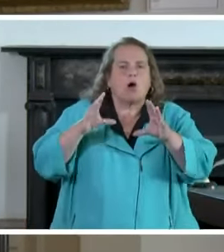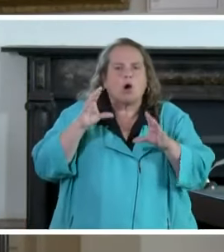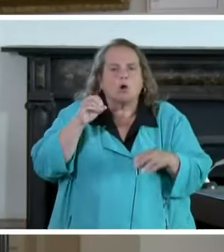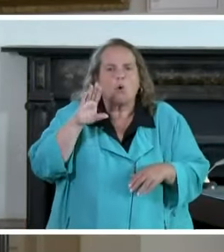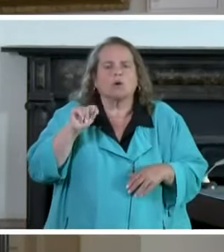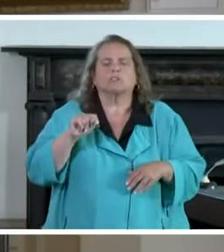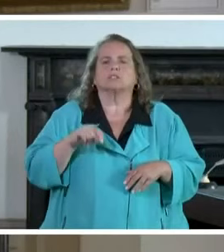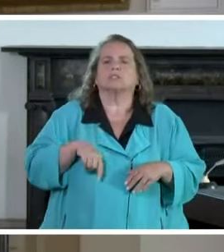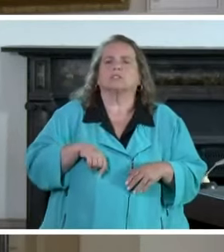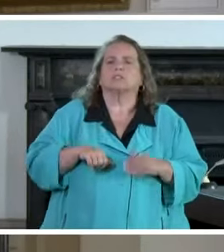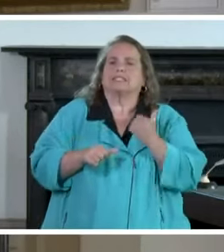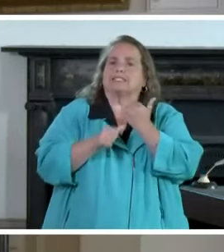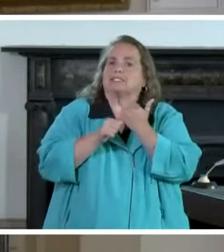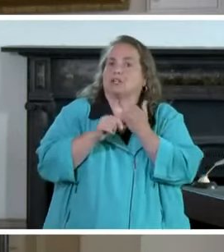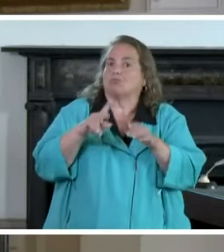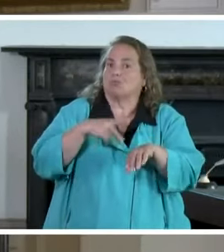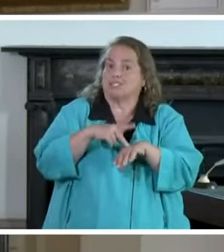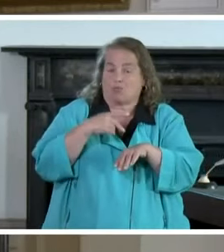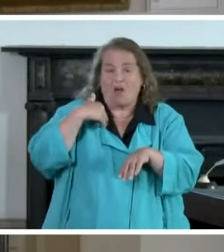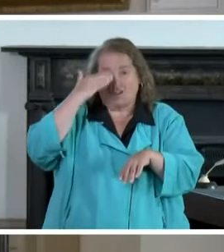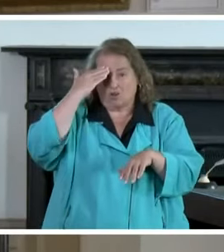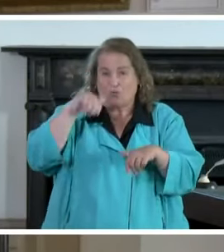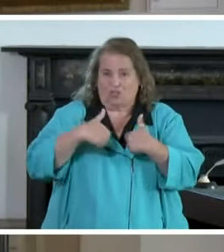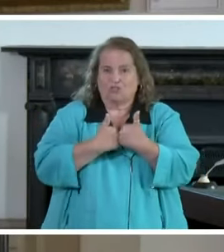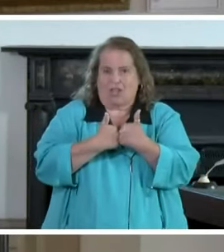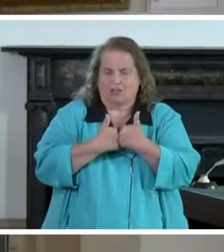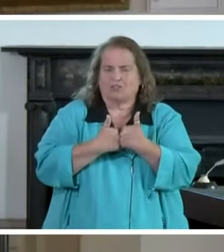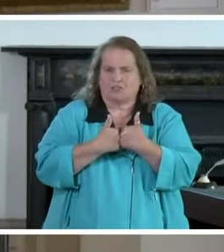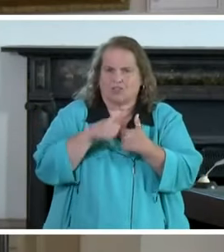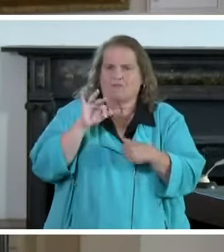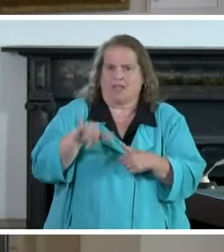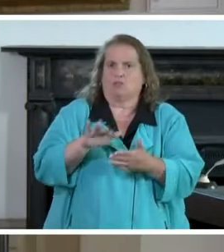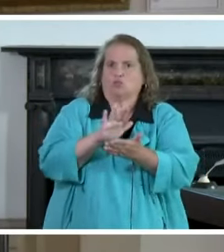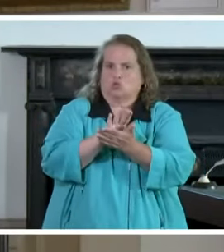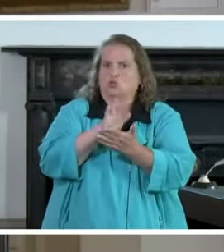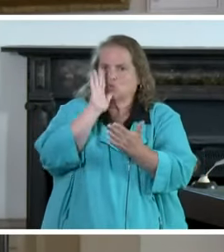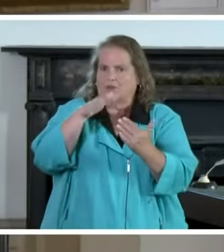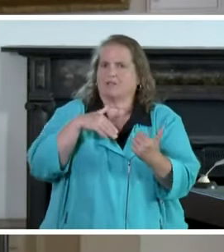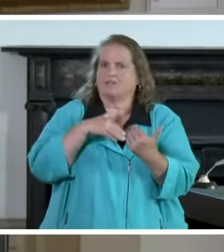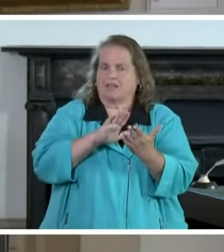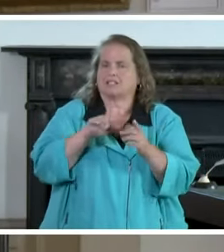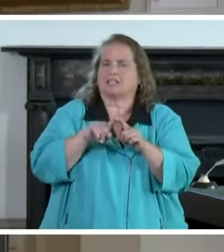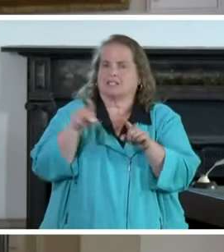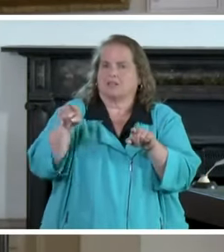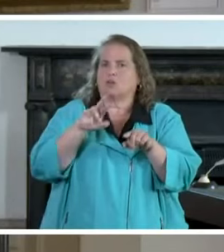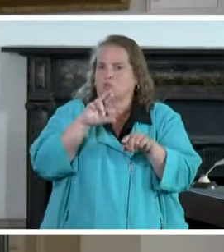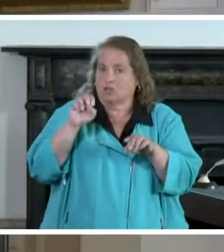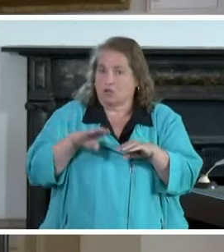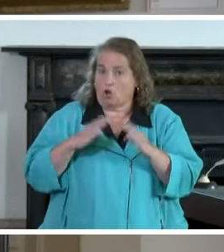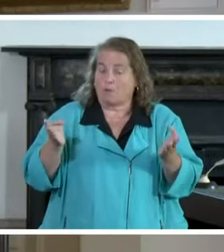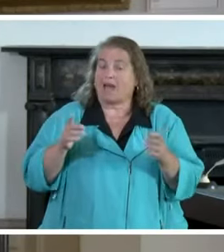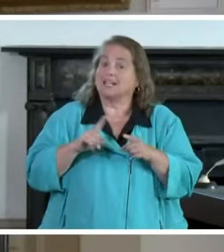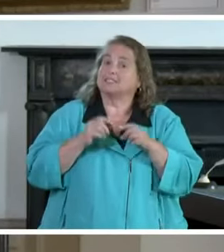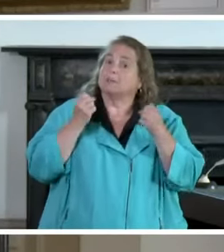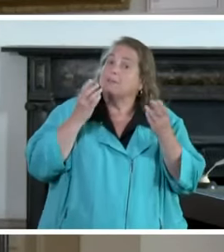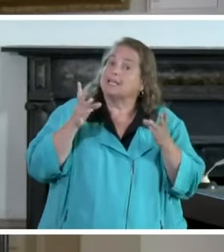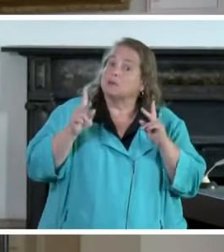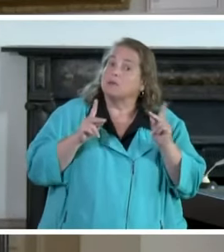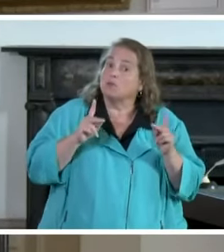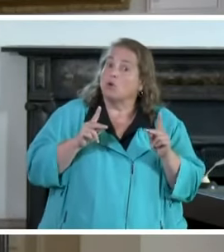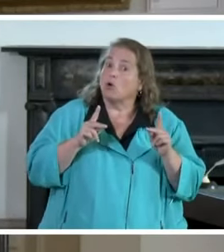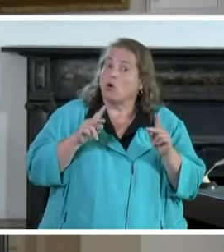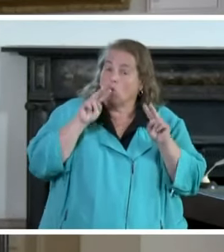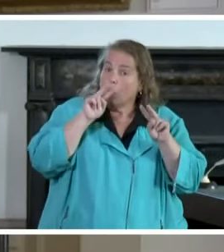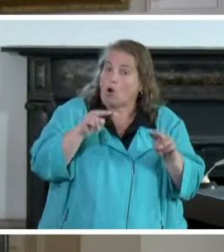And so, I know the challenges that these, uh, schools are going to face as they reopen. And as many people watch